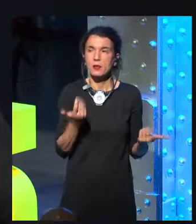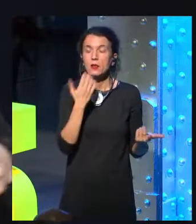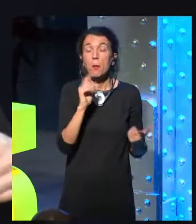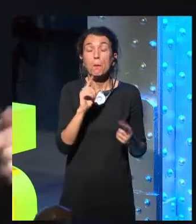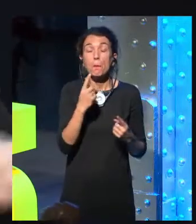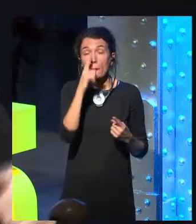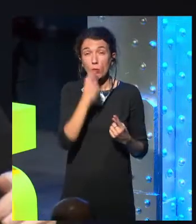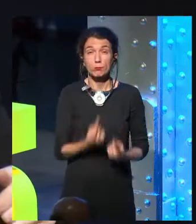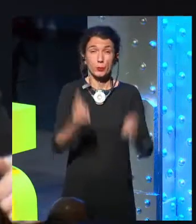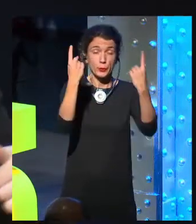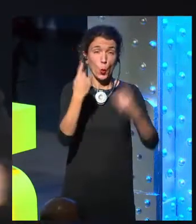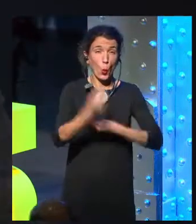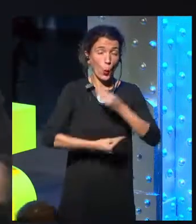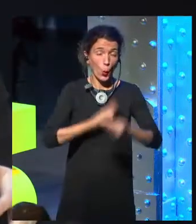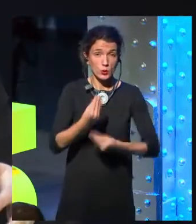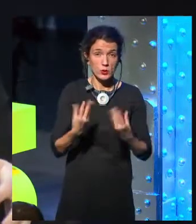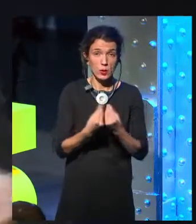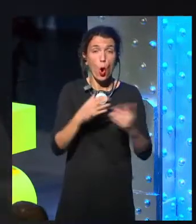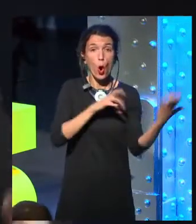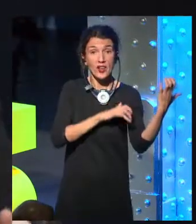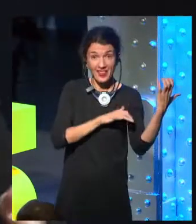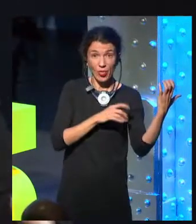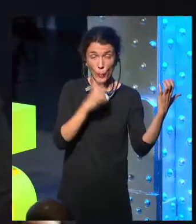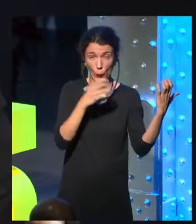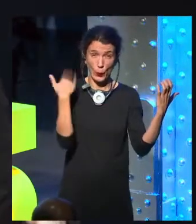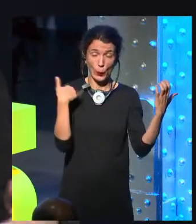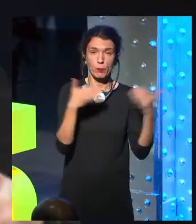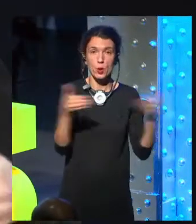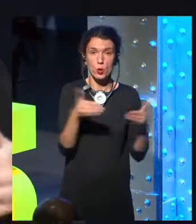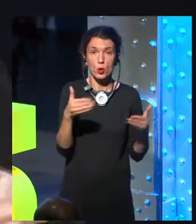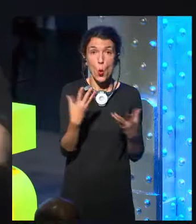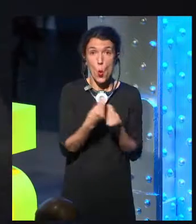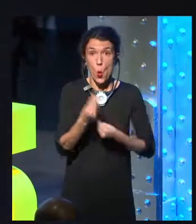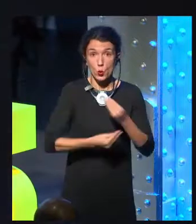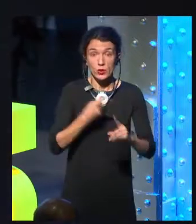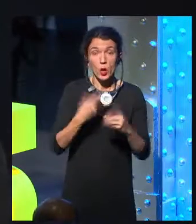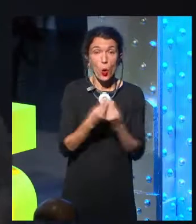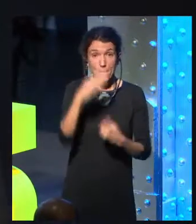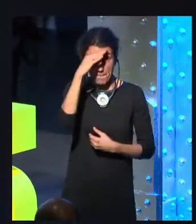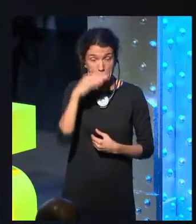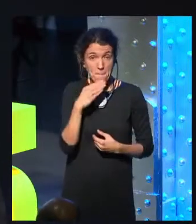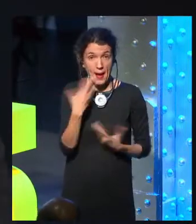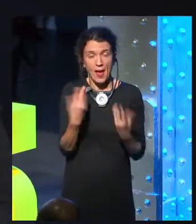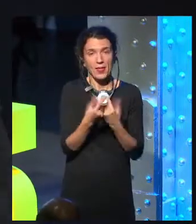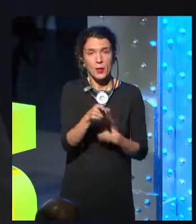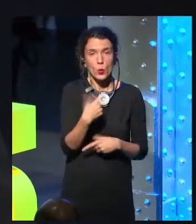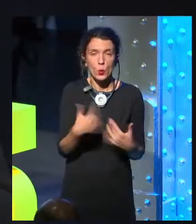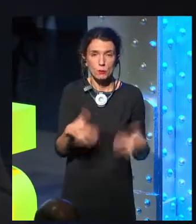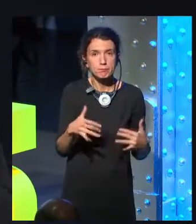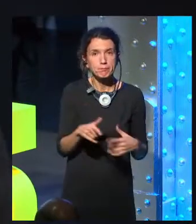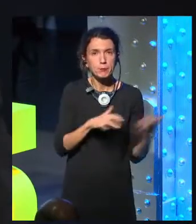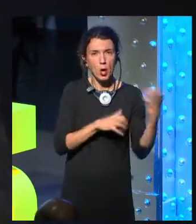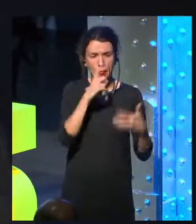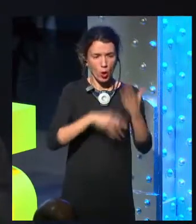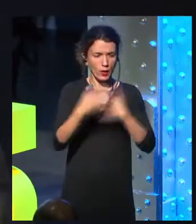an Atari when I was born. He was afraid he could never buy another computer, so I grew up with a computer. But the